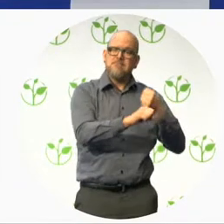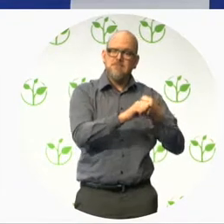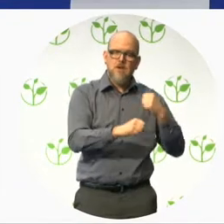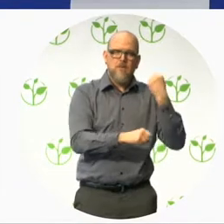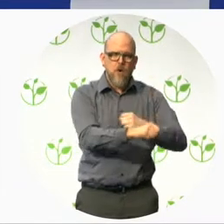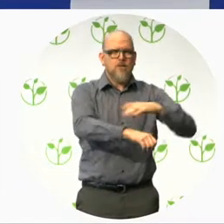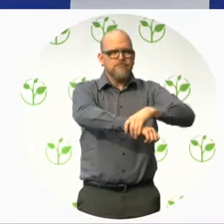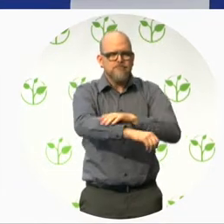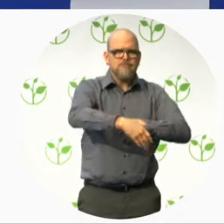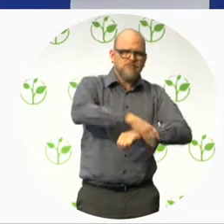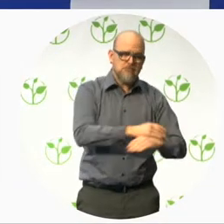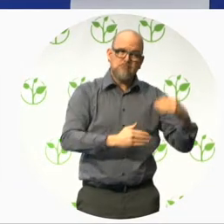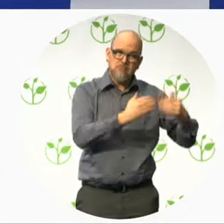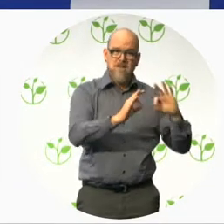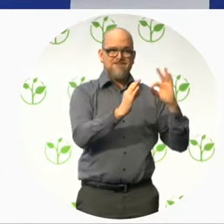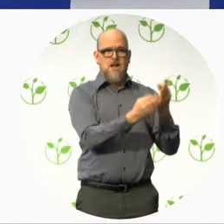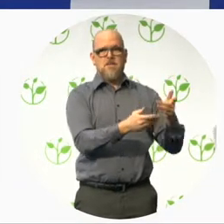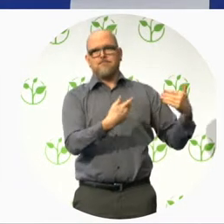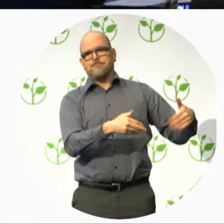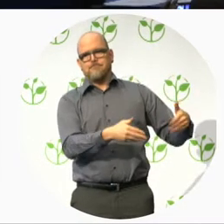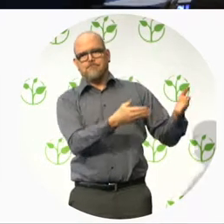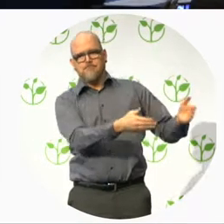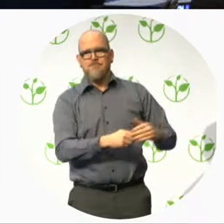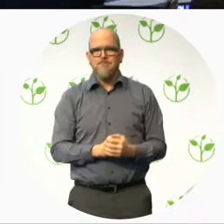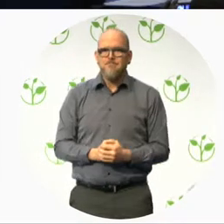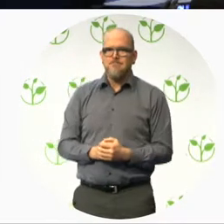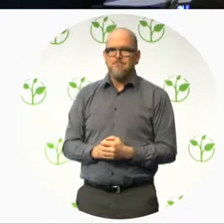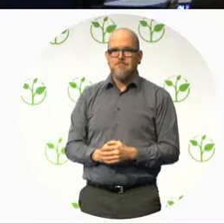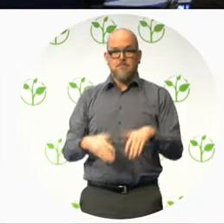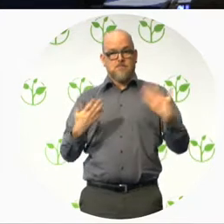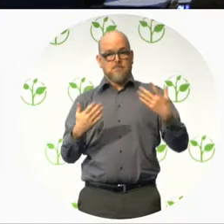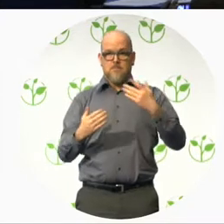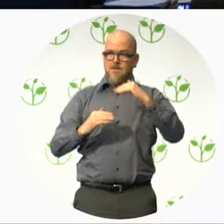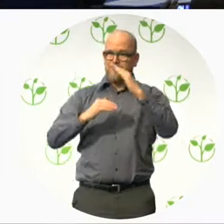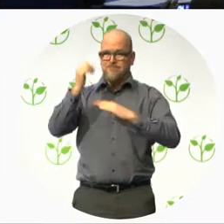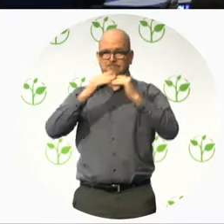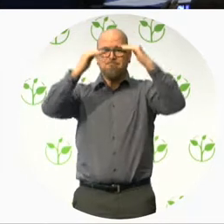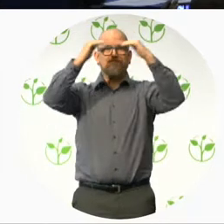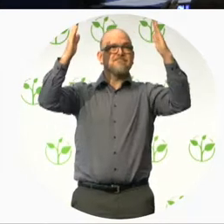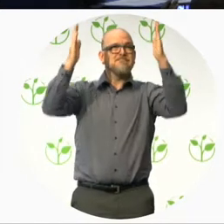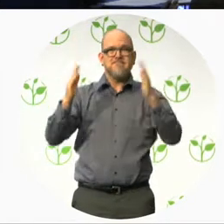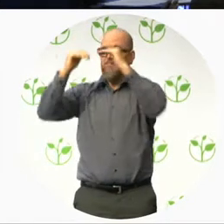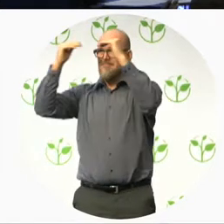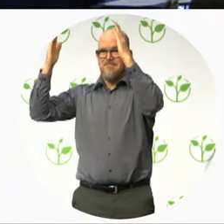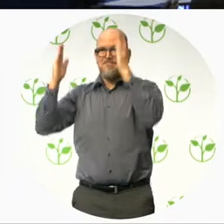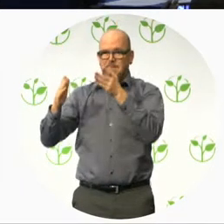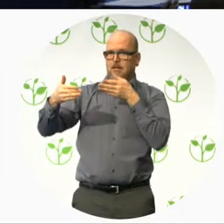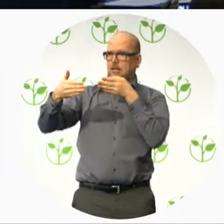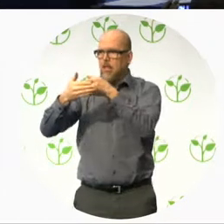Physical and attitudinal accessibility in Paraguay were extremely limited